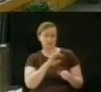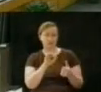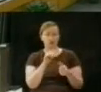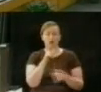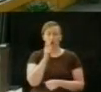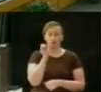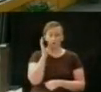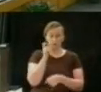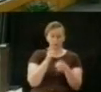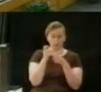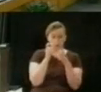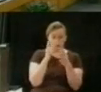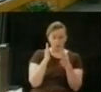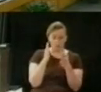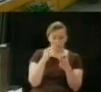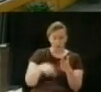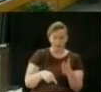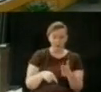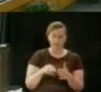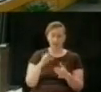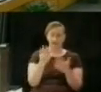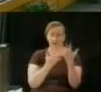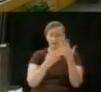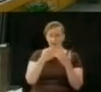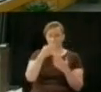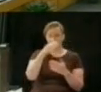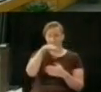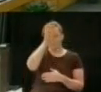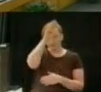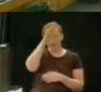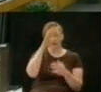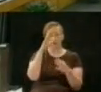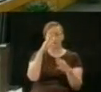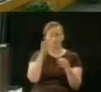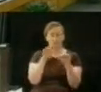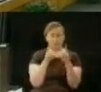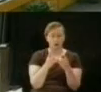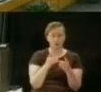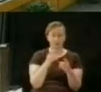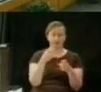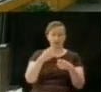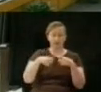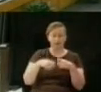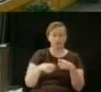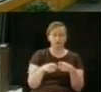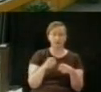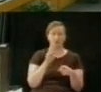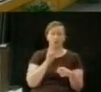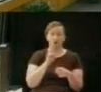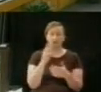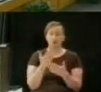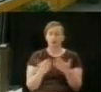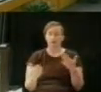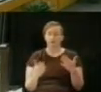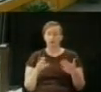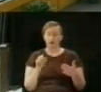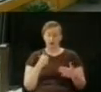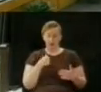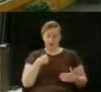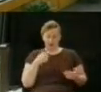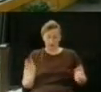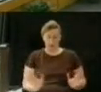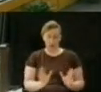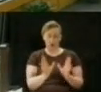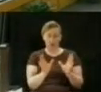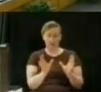We show them. We have to show them how the police department is going to work. How are you going to combine those two bodies? Who's going to be in charge of what? You get into the fire